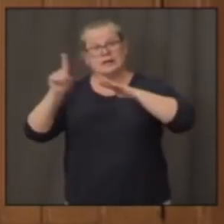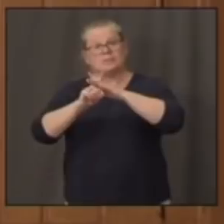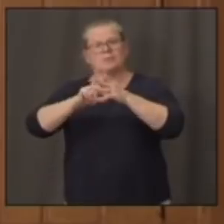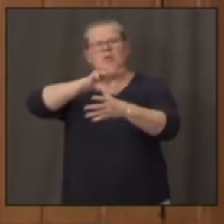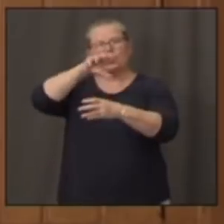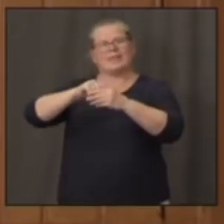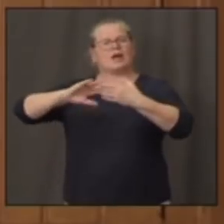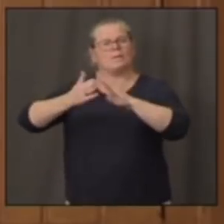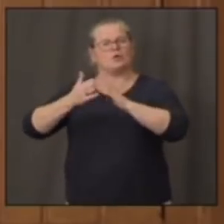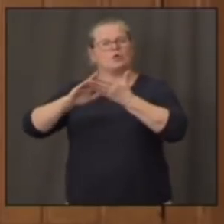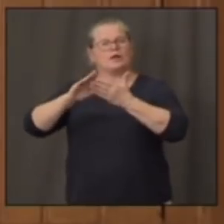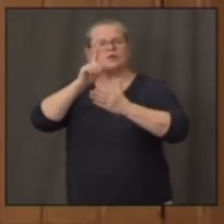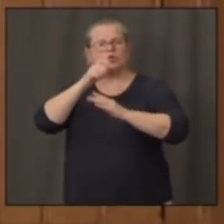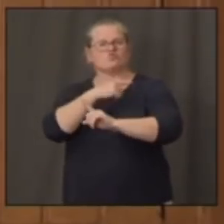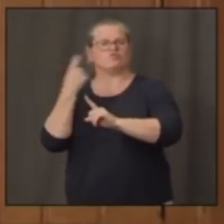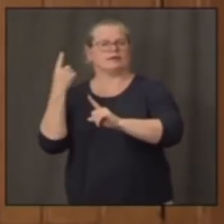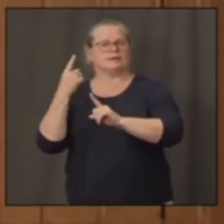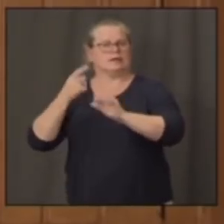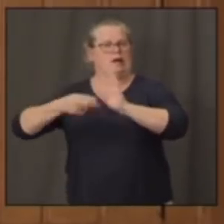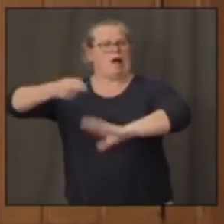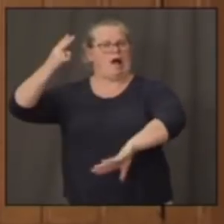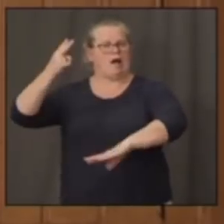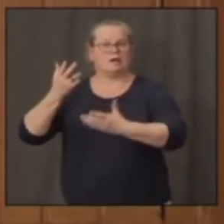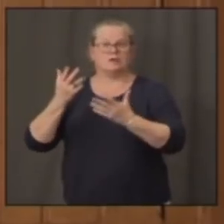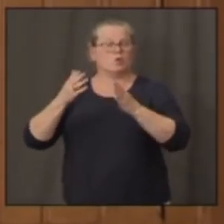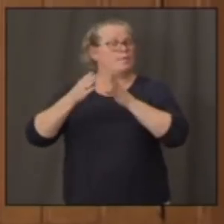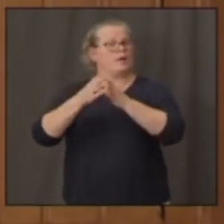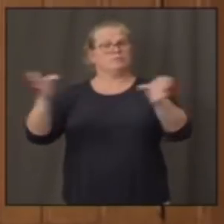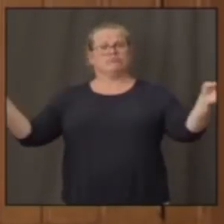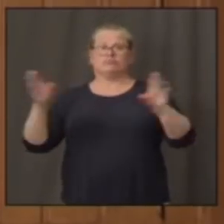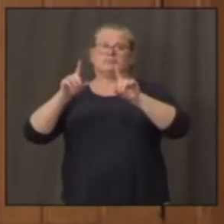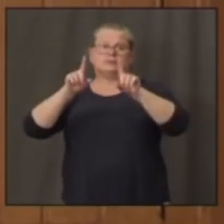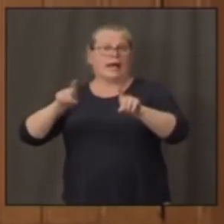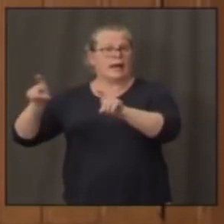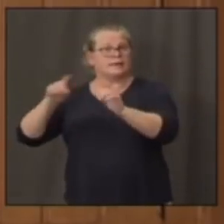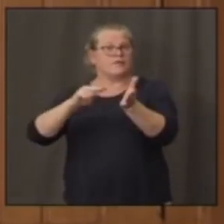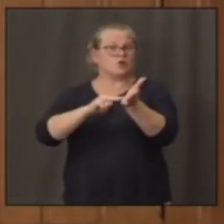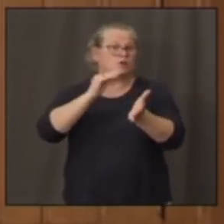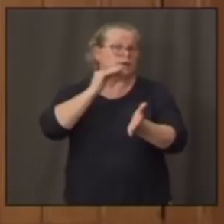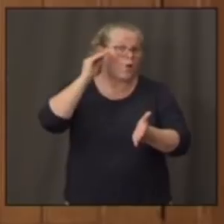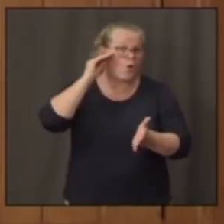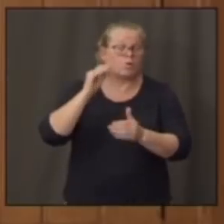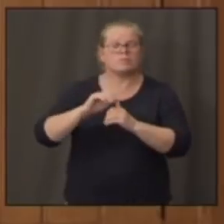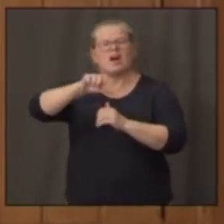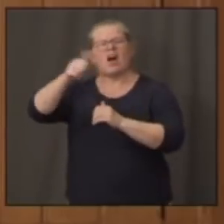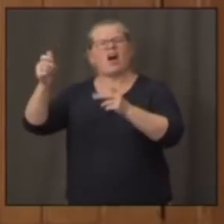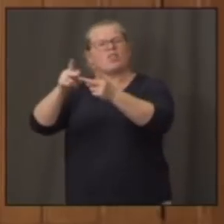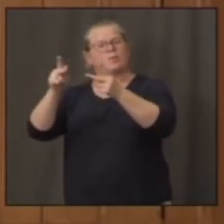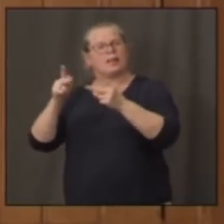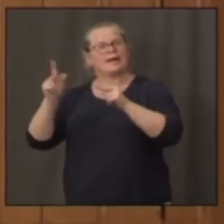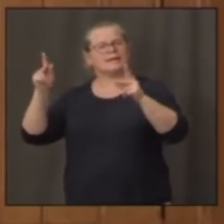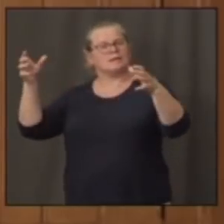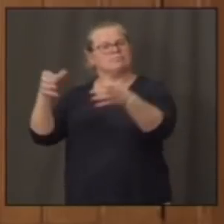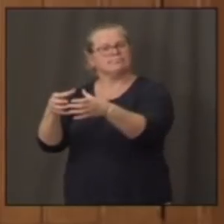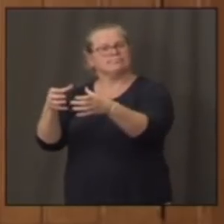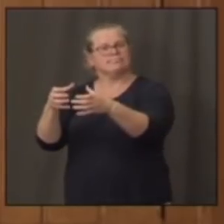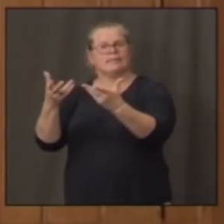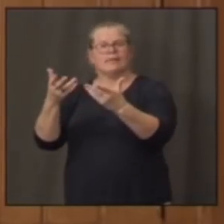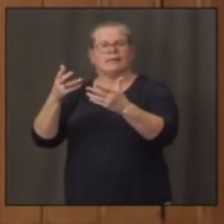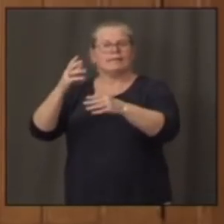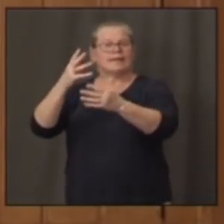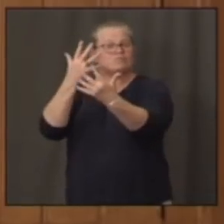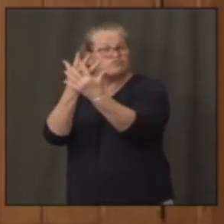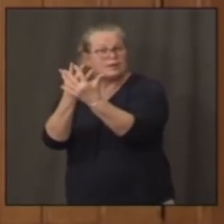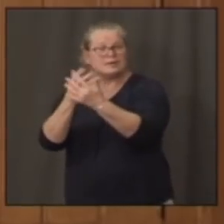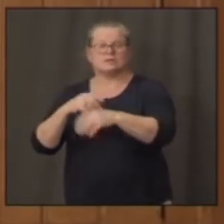are highest at risk. So broad based testing of nursing homes and other congregate facilities, our prisons, as well as our